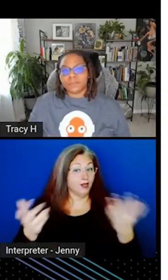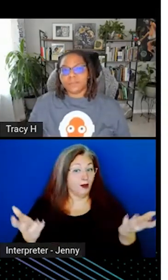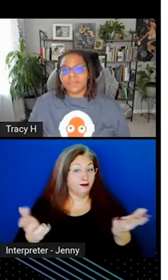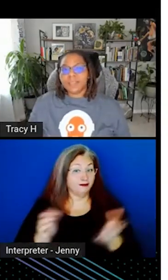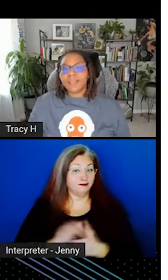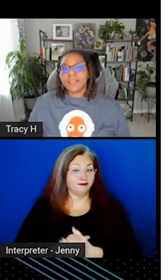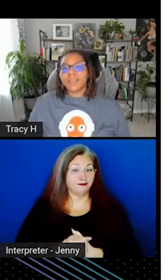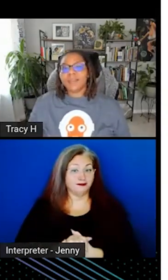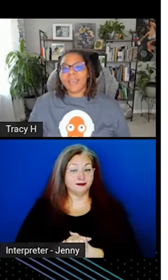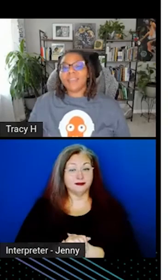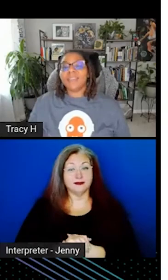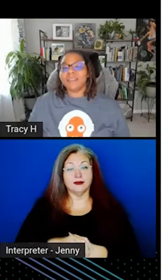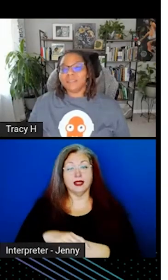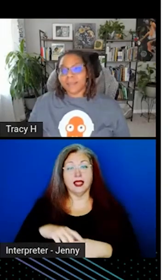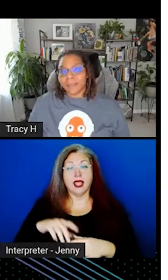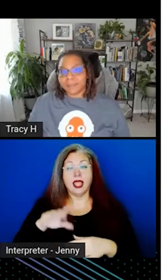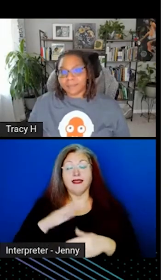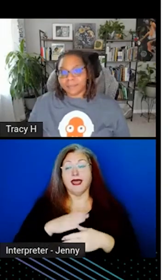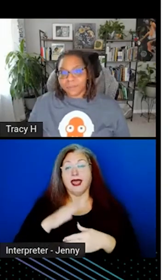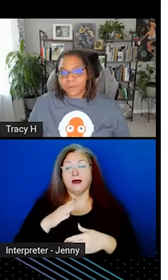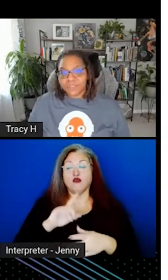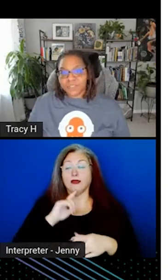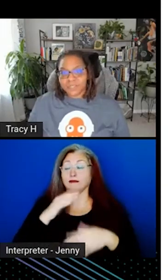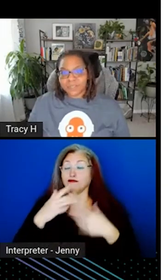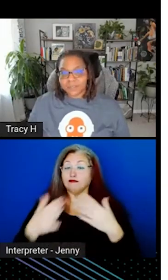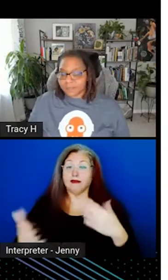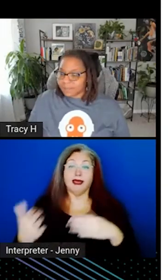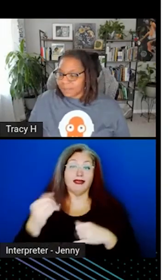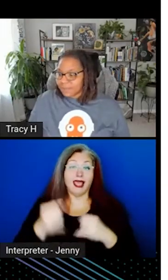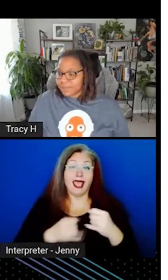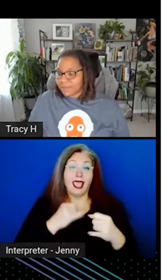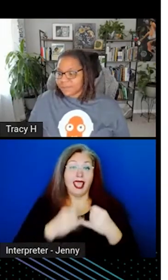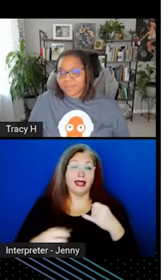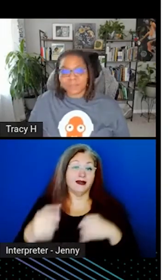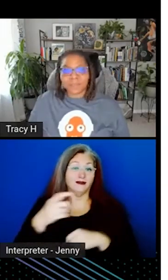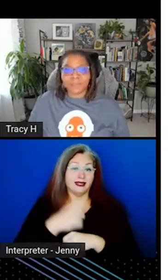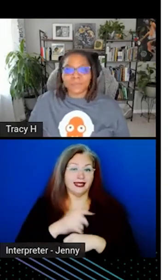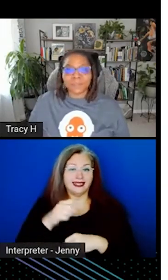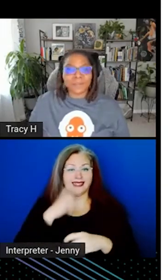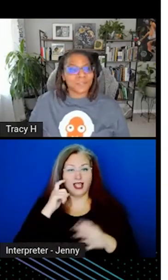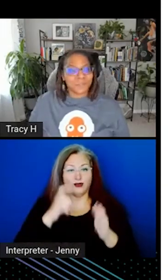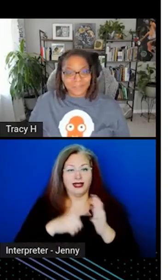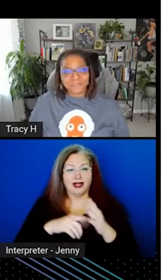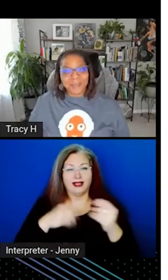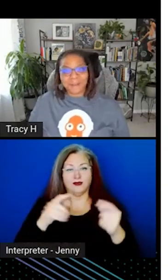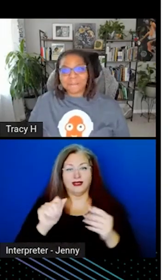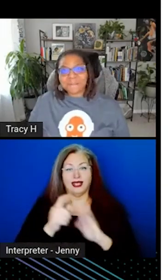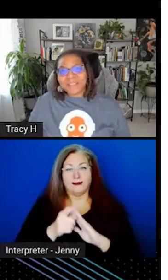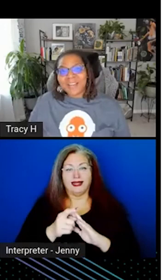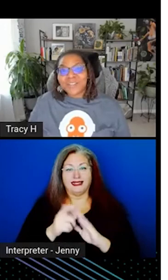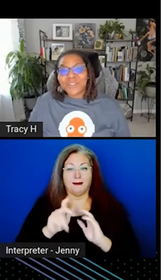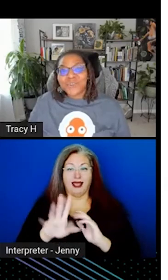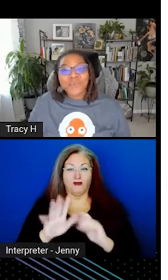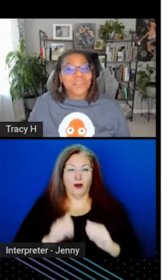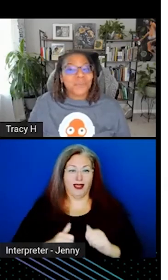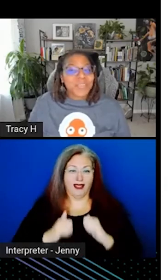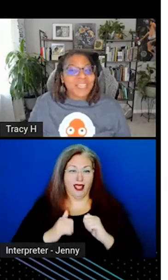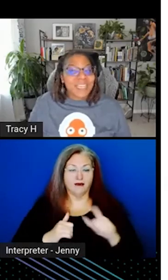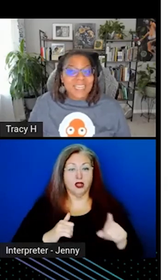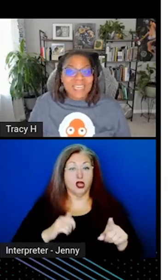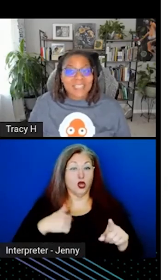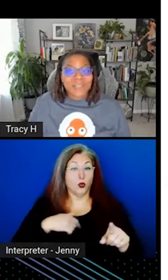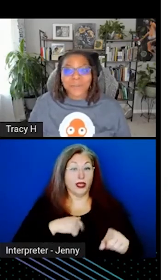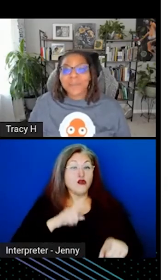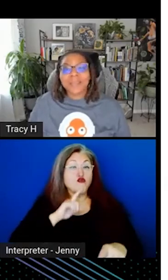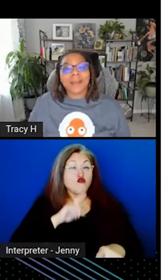So in the end, at the end of the day, my question is this, and yes, I realize I'm giving you 10 minutes of your life back. Do we really